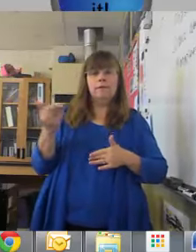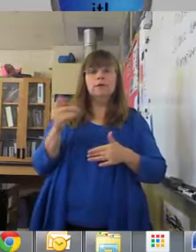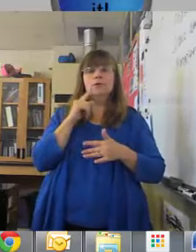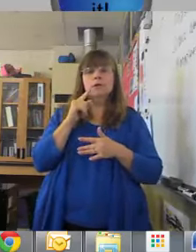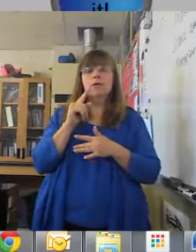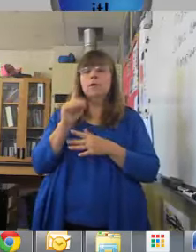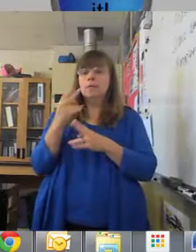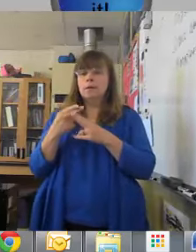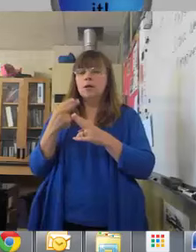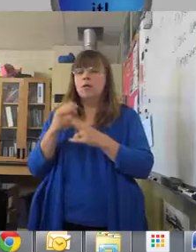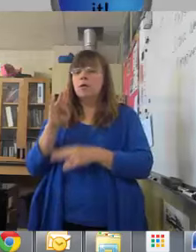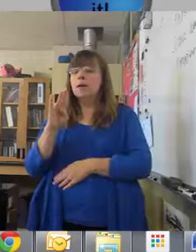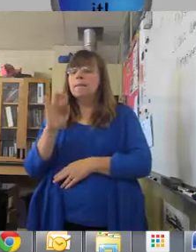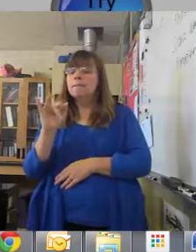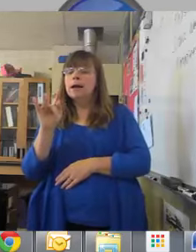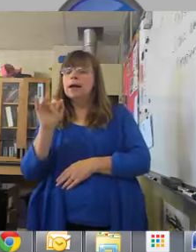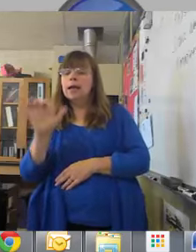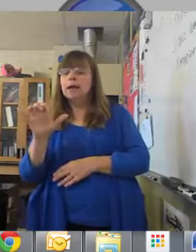biotic factors.